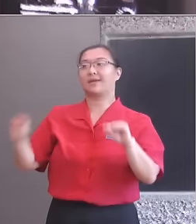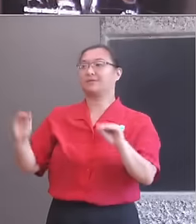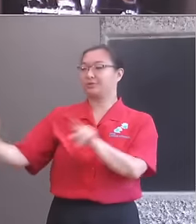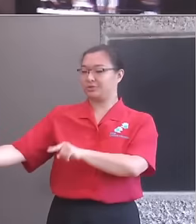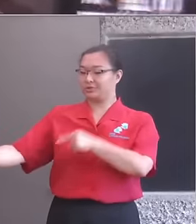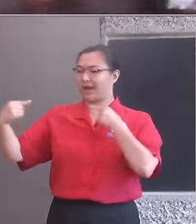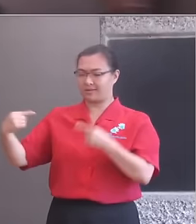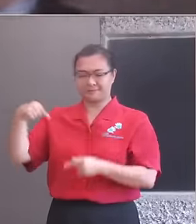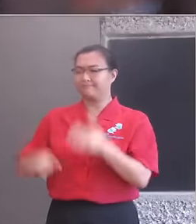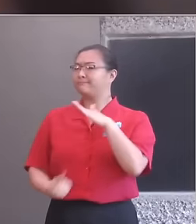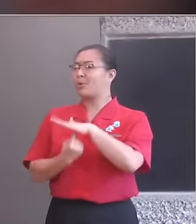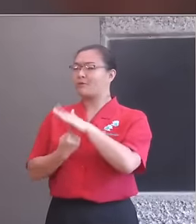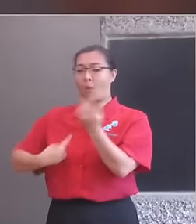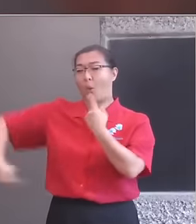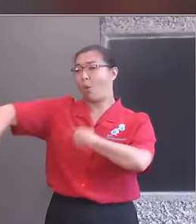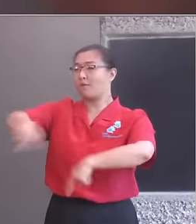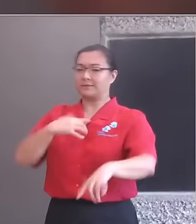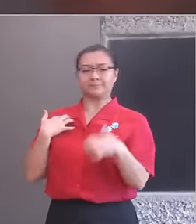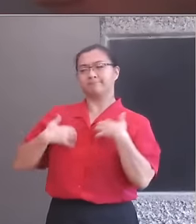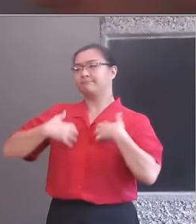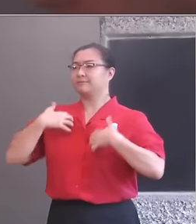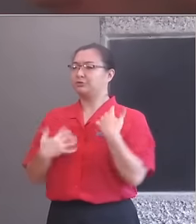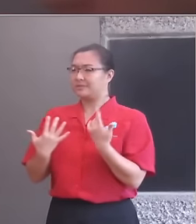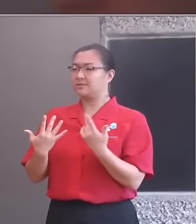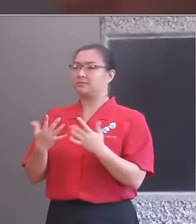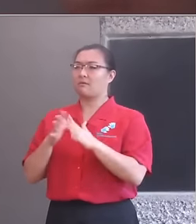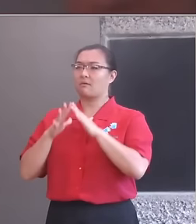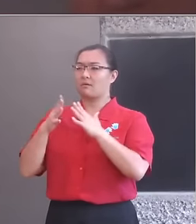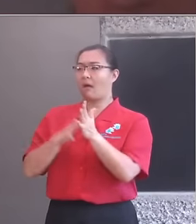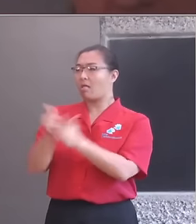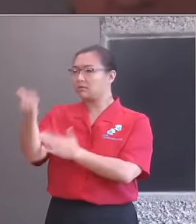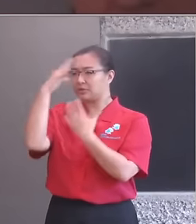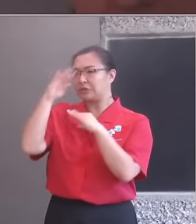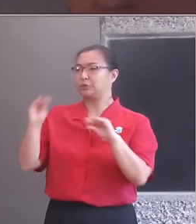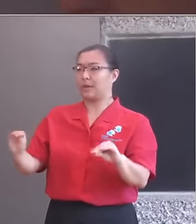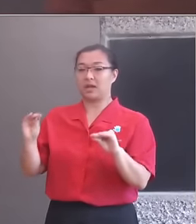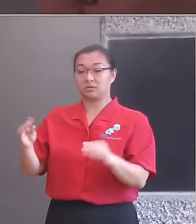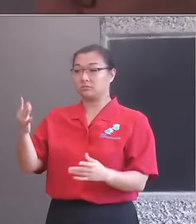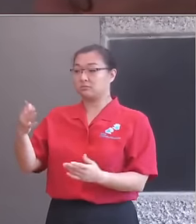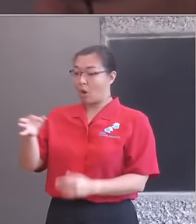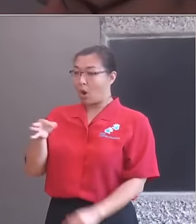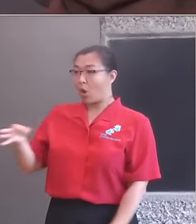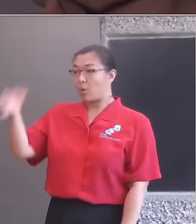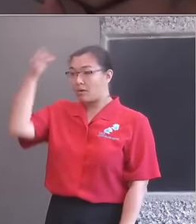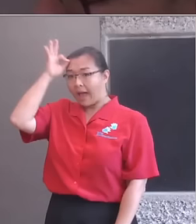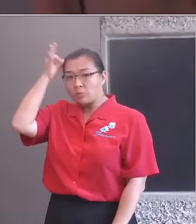to action for all of us with an interest in cultural education. government, local authorities, schools and arts and cultural organisations.